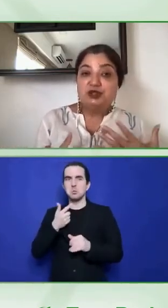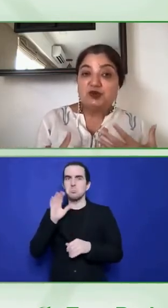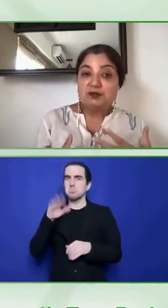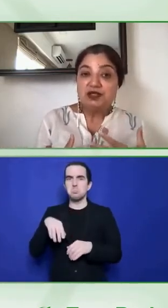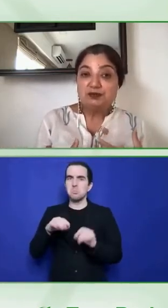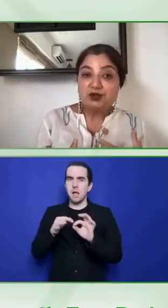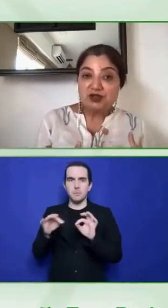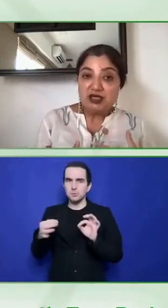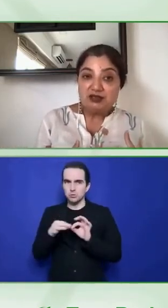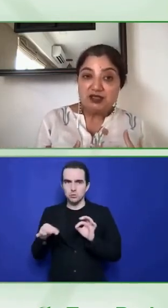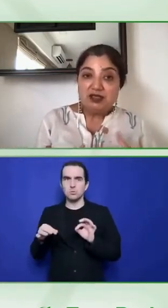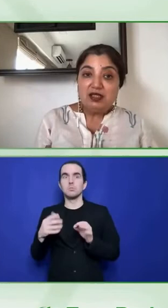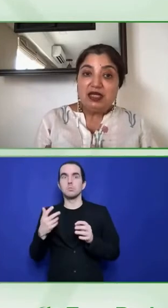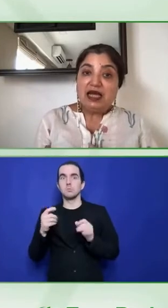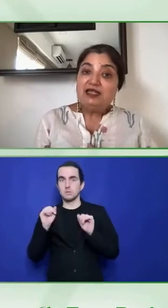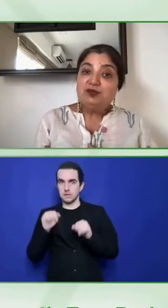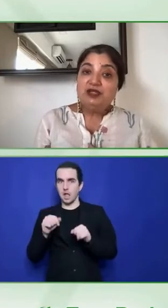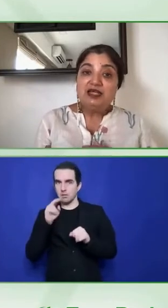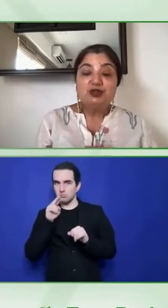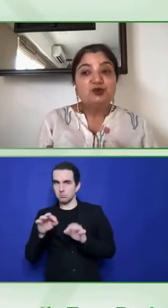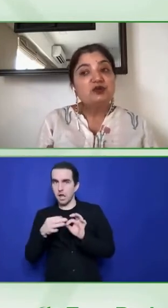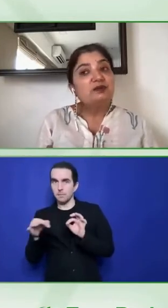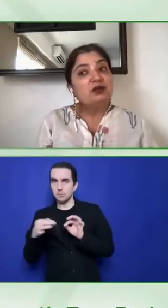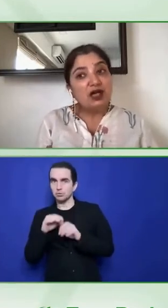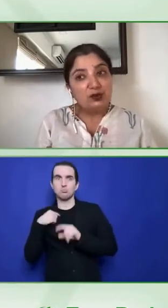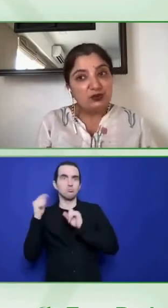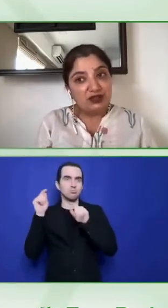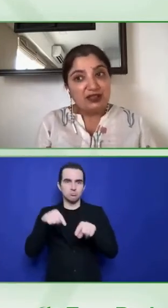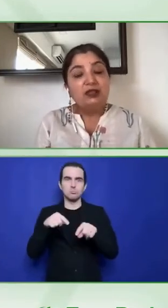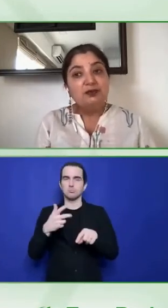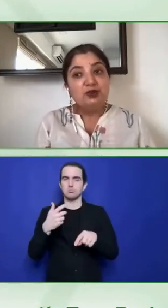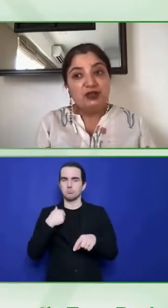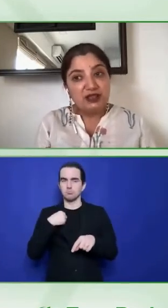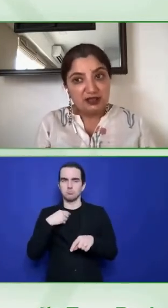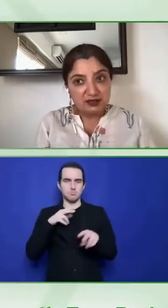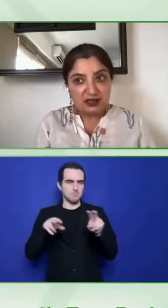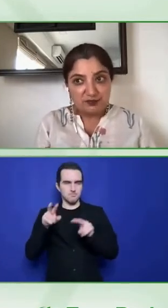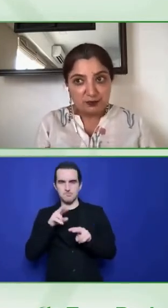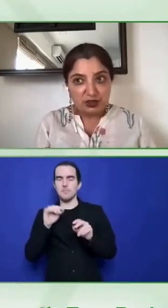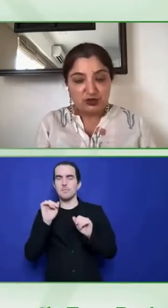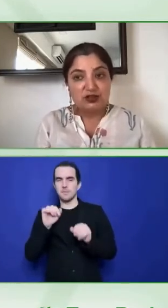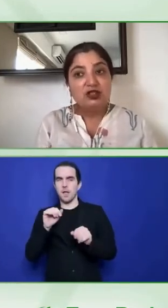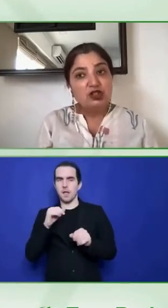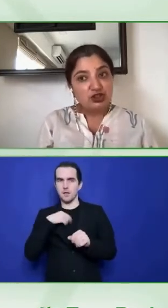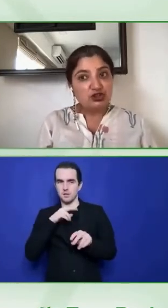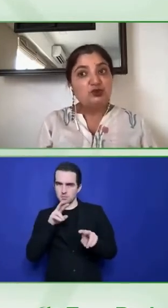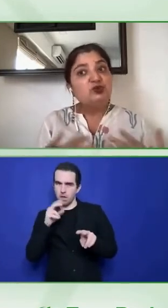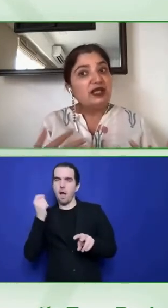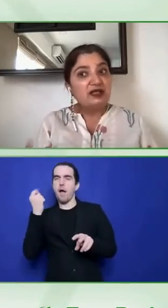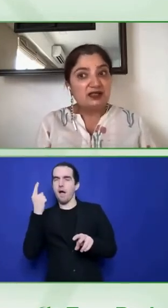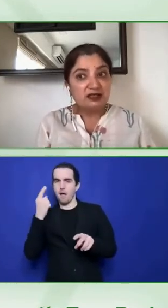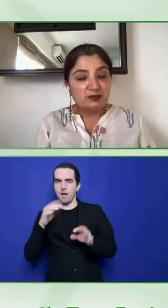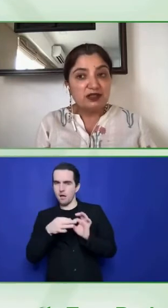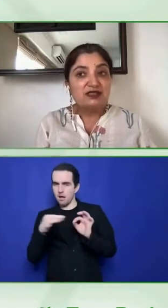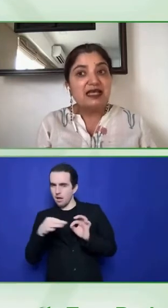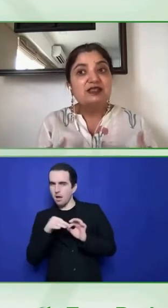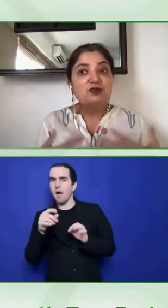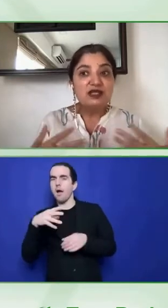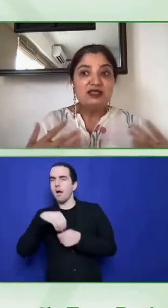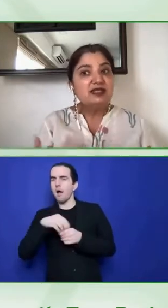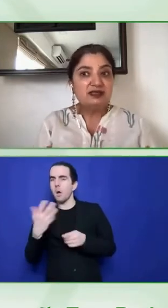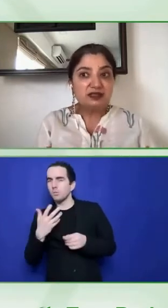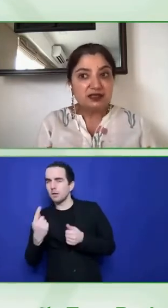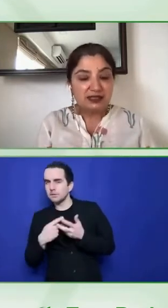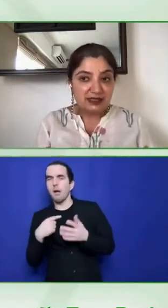we needed to talk about the product, and we had to talk about how would they communicate this information to their customers